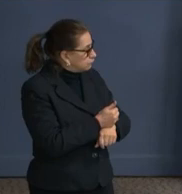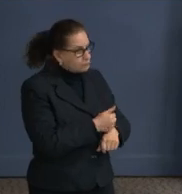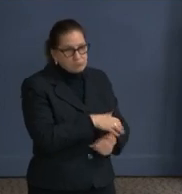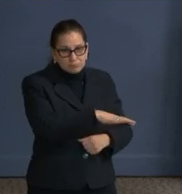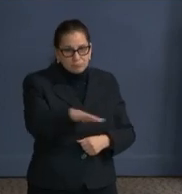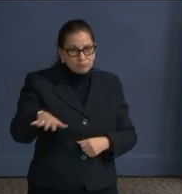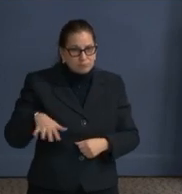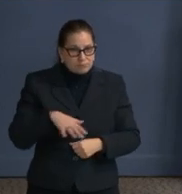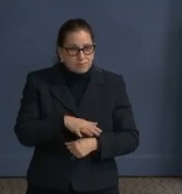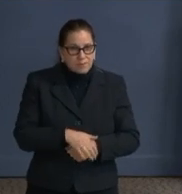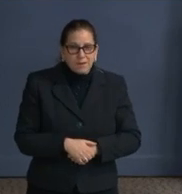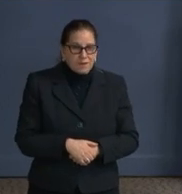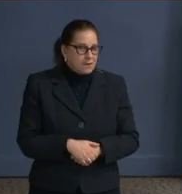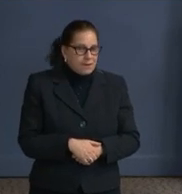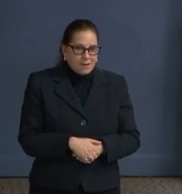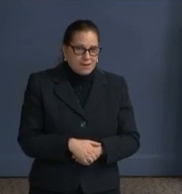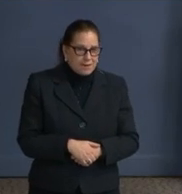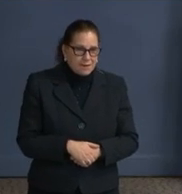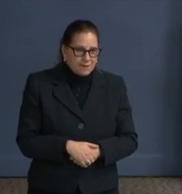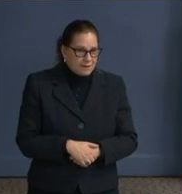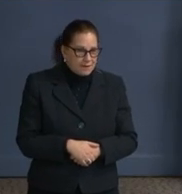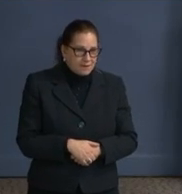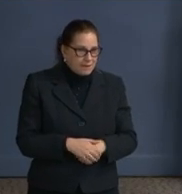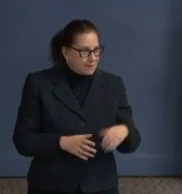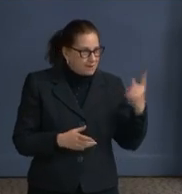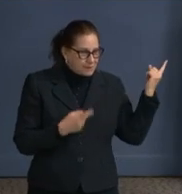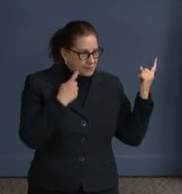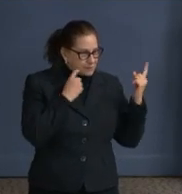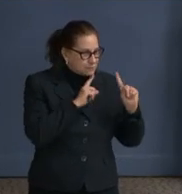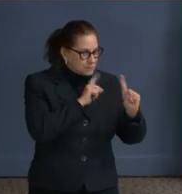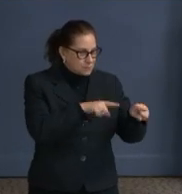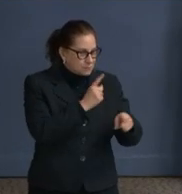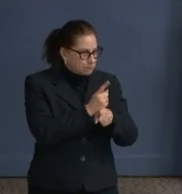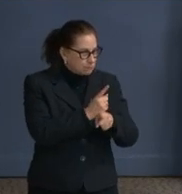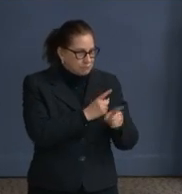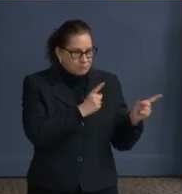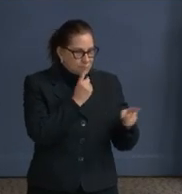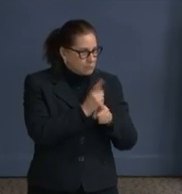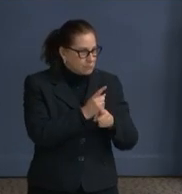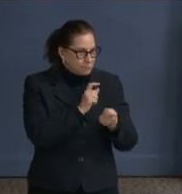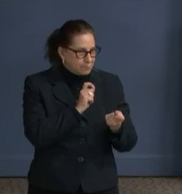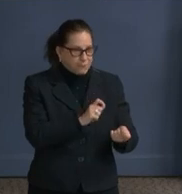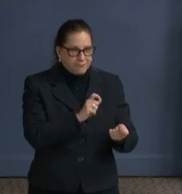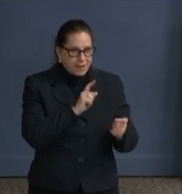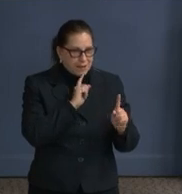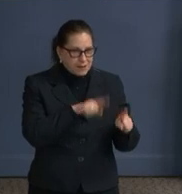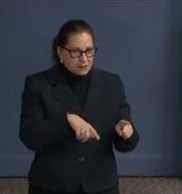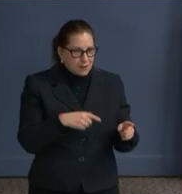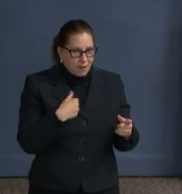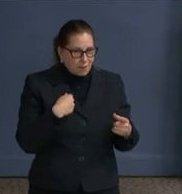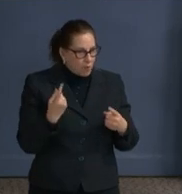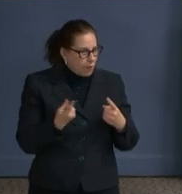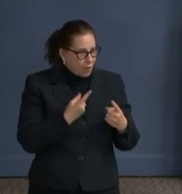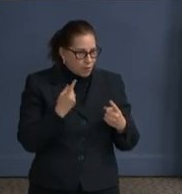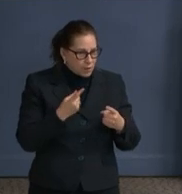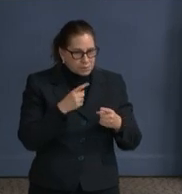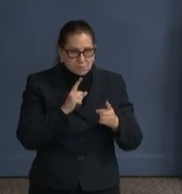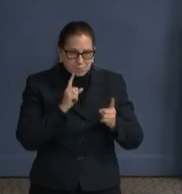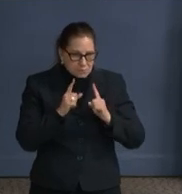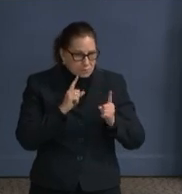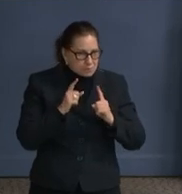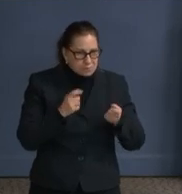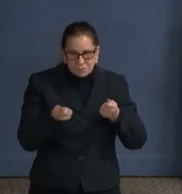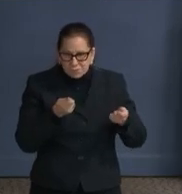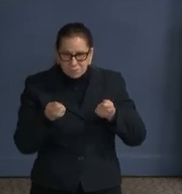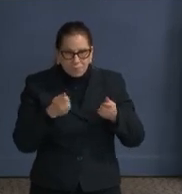I think Chris said it exactly right. We've always, in our administration, viewed public safety not